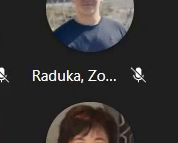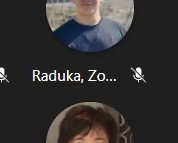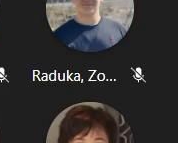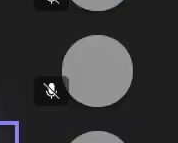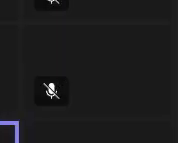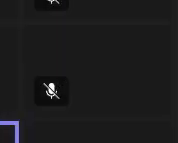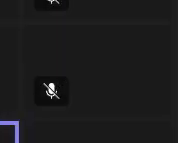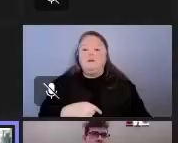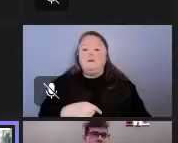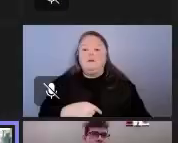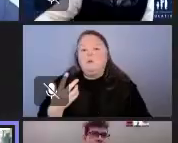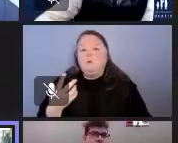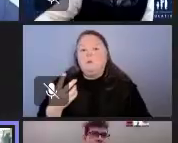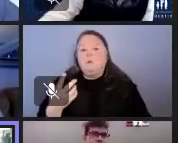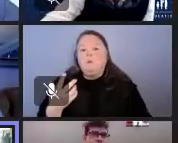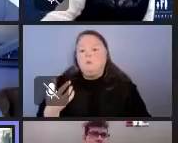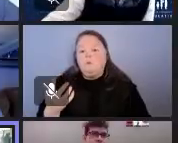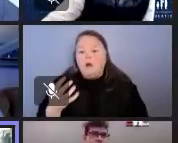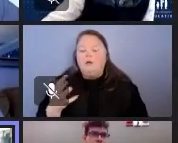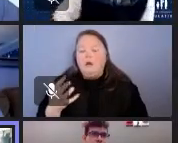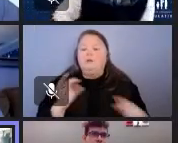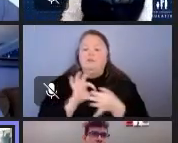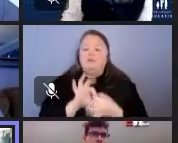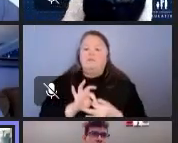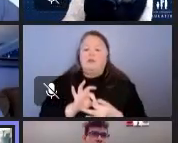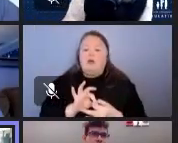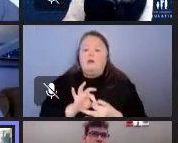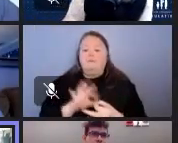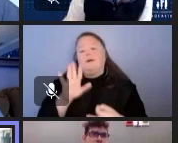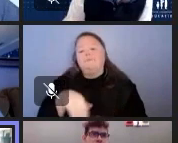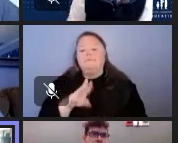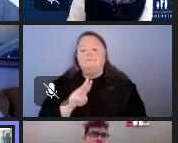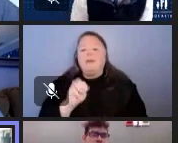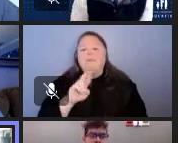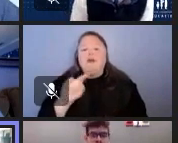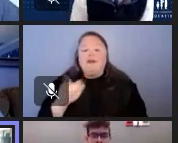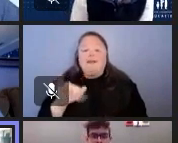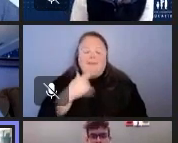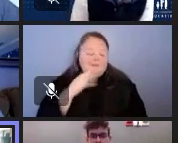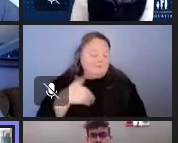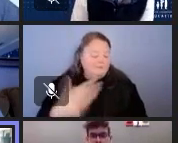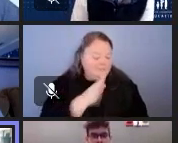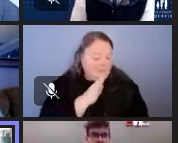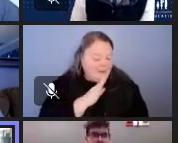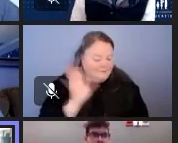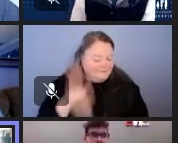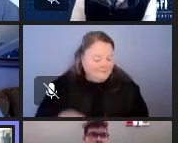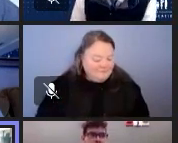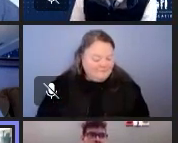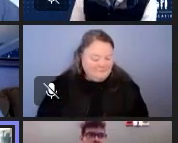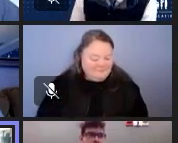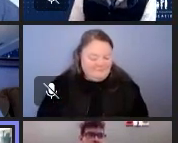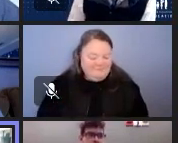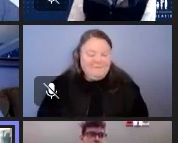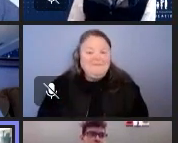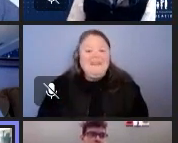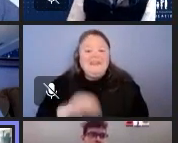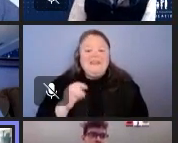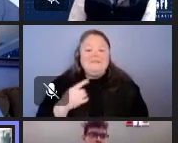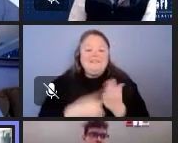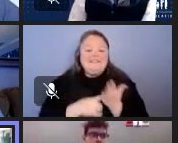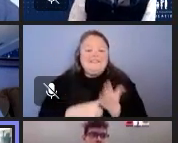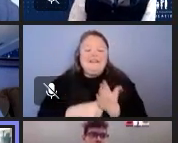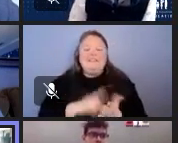looking for or in terms of well I'll just let Meredith you take it over it was discussion on the it was discussion